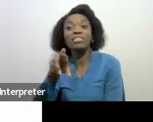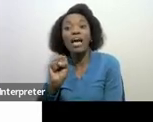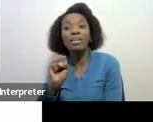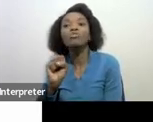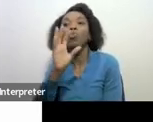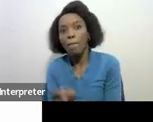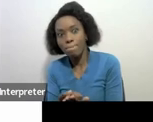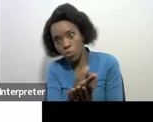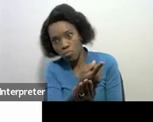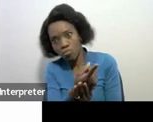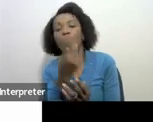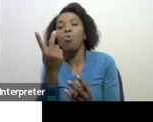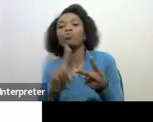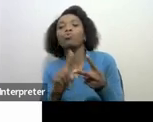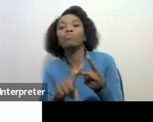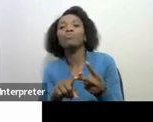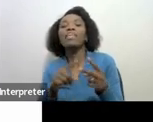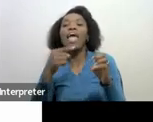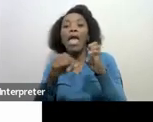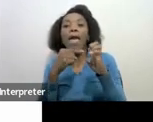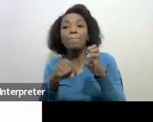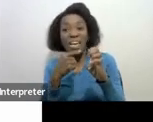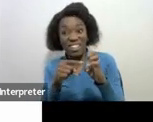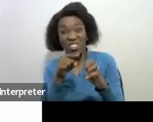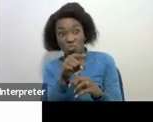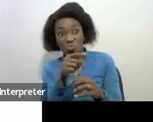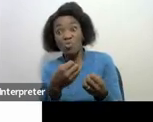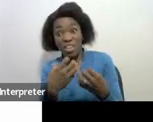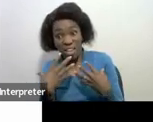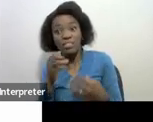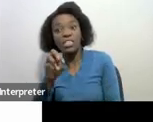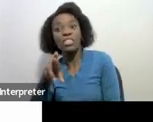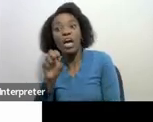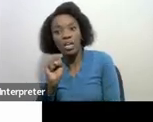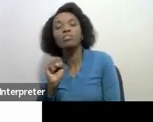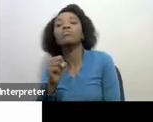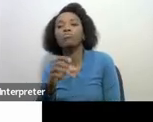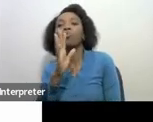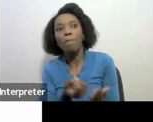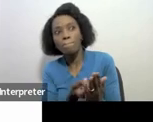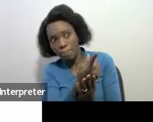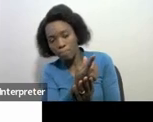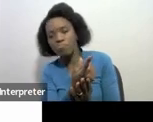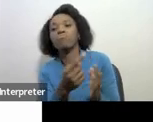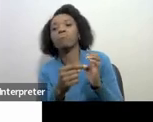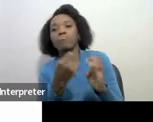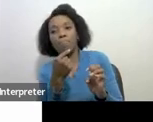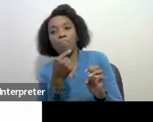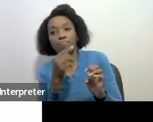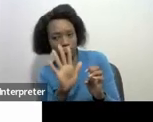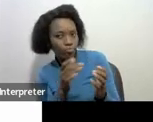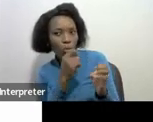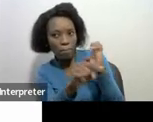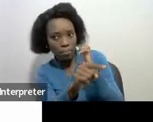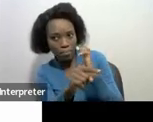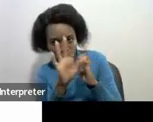email that comes through to the email address that we have provided to us so that is the first part of communication that we do